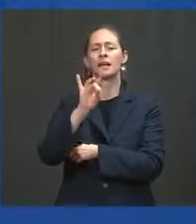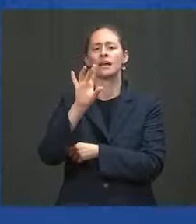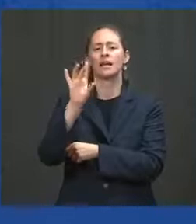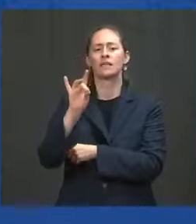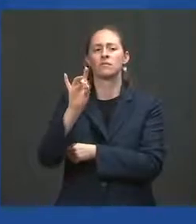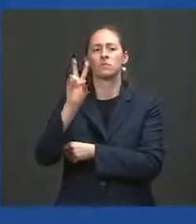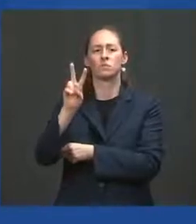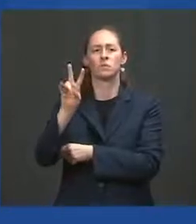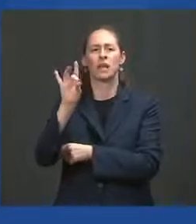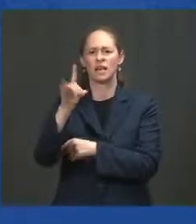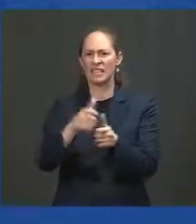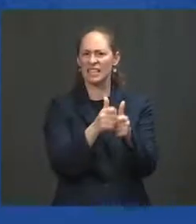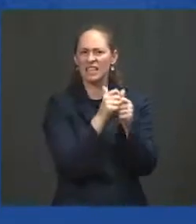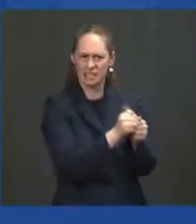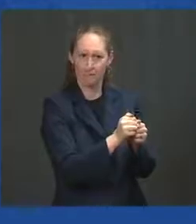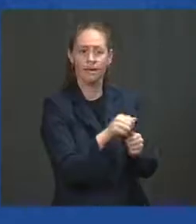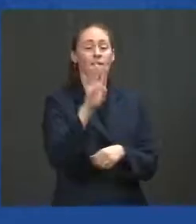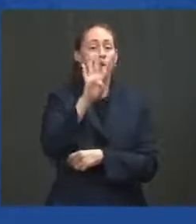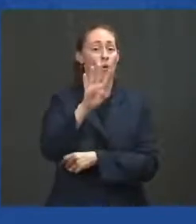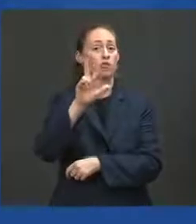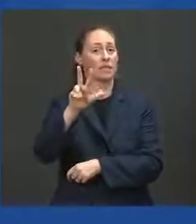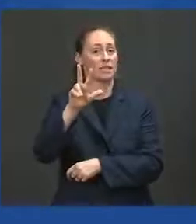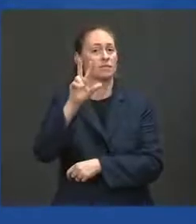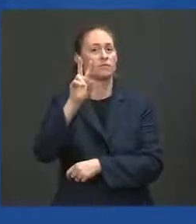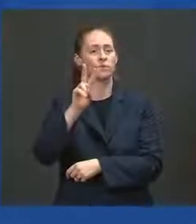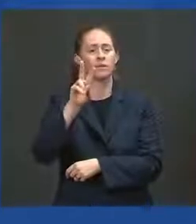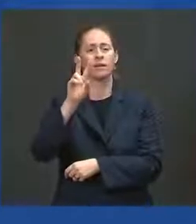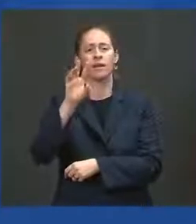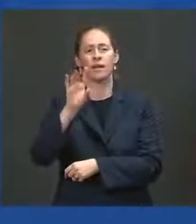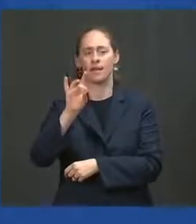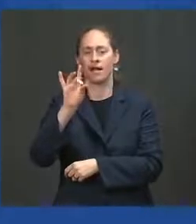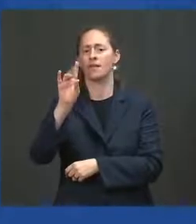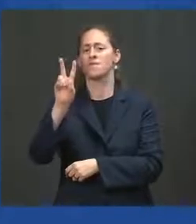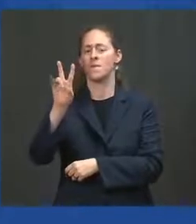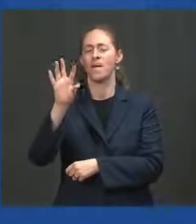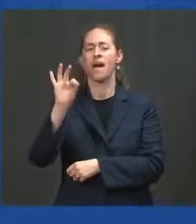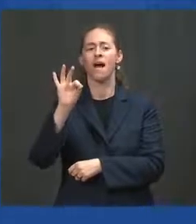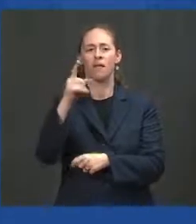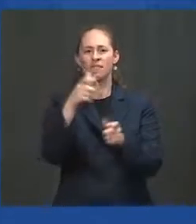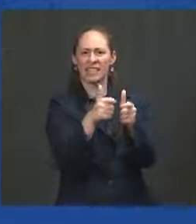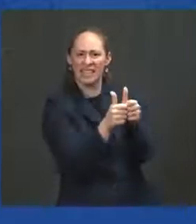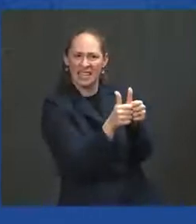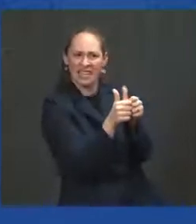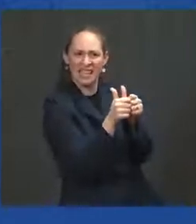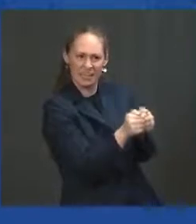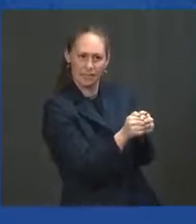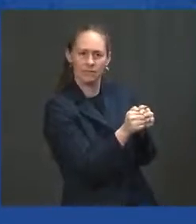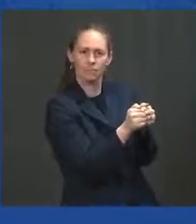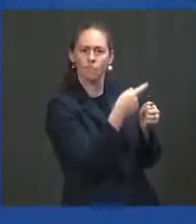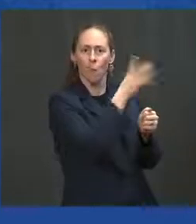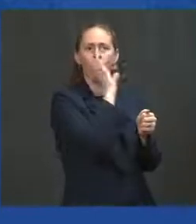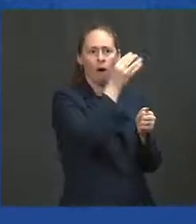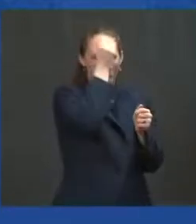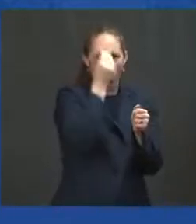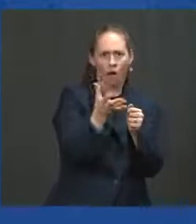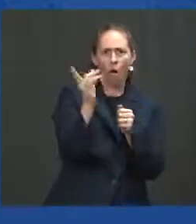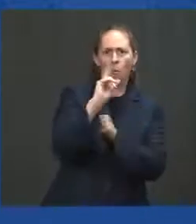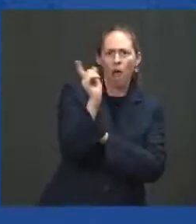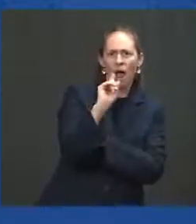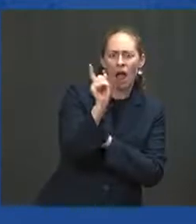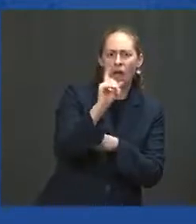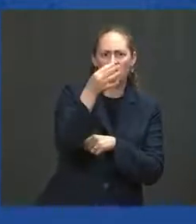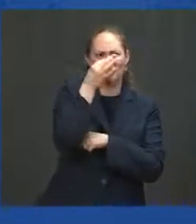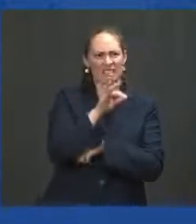438829, you can find a number of vaccine sites near you, just minutes away,